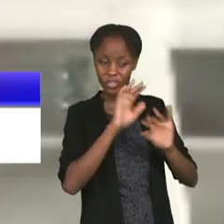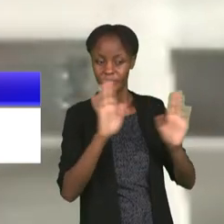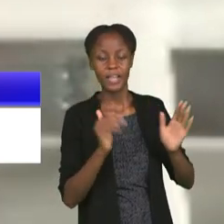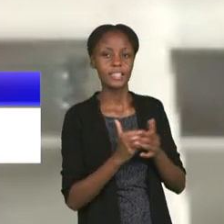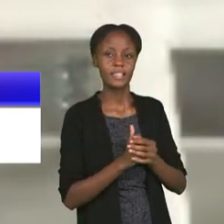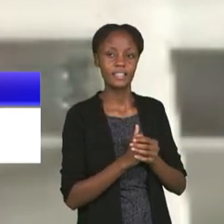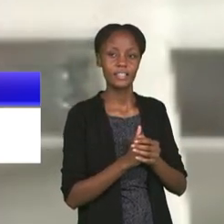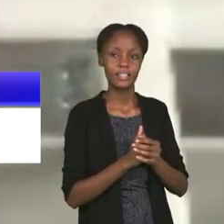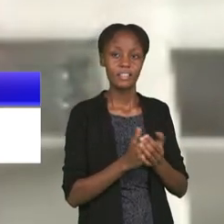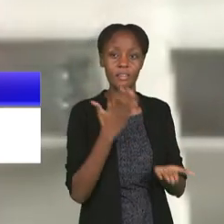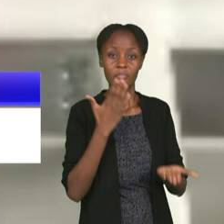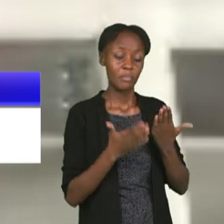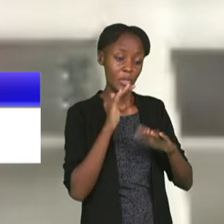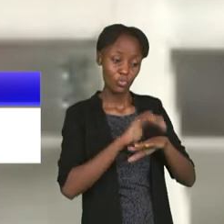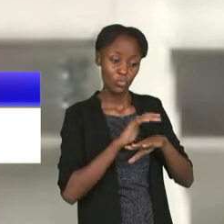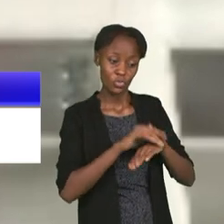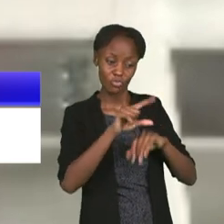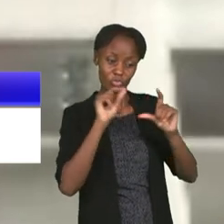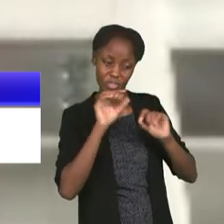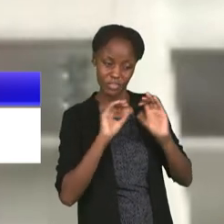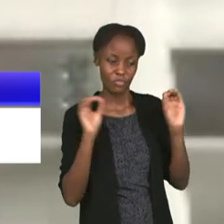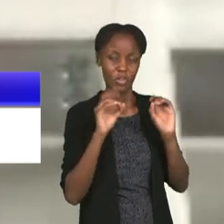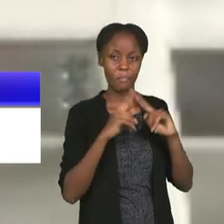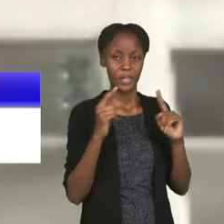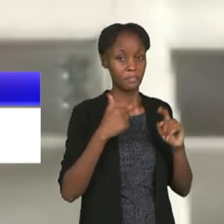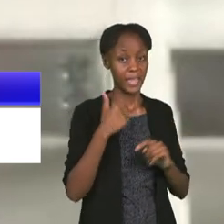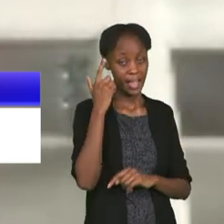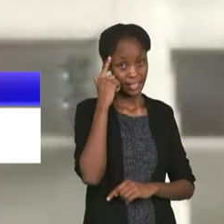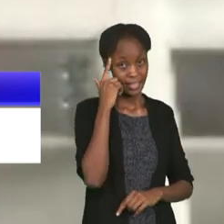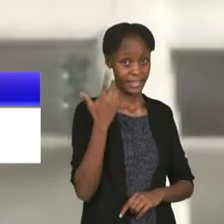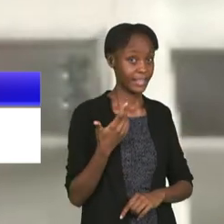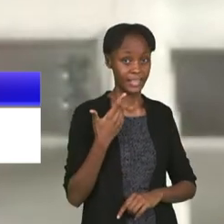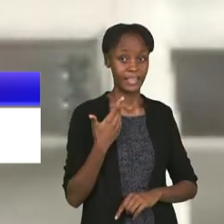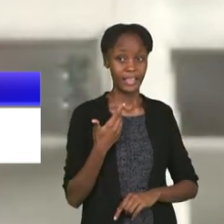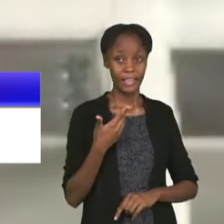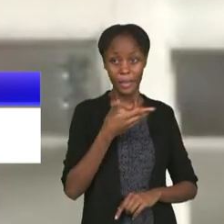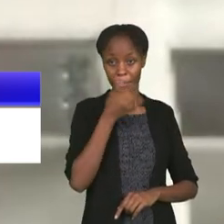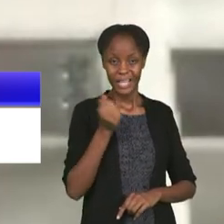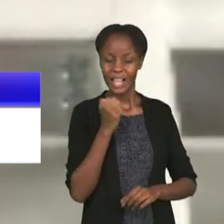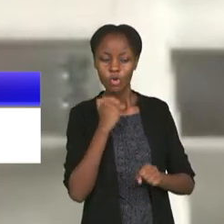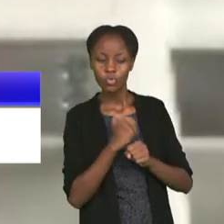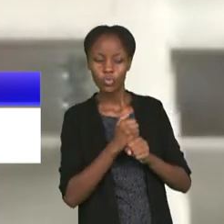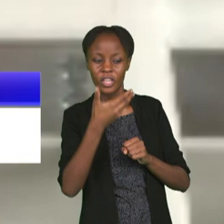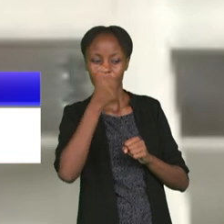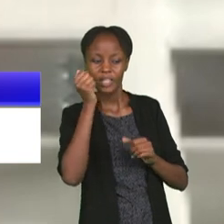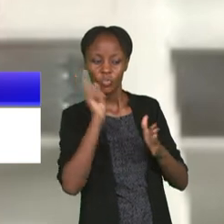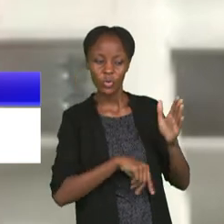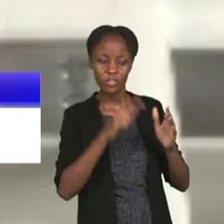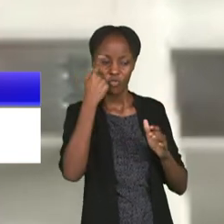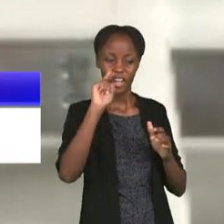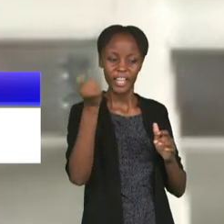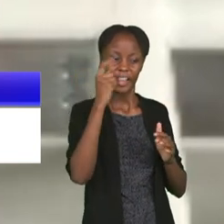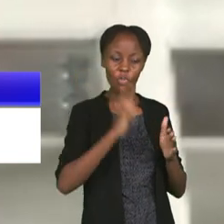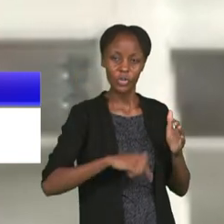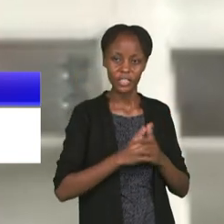Maybe not the good one, but my philosophy was to think what is the best for Kenya. The best,